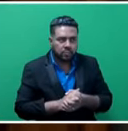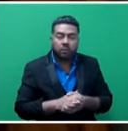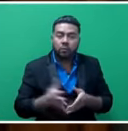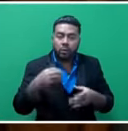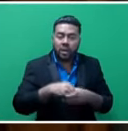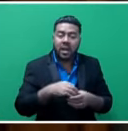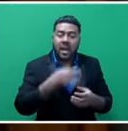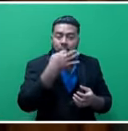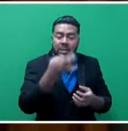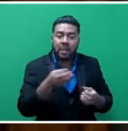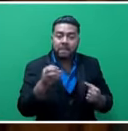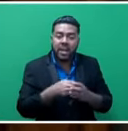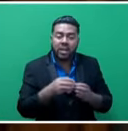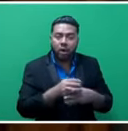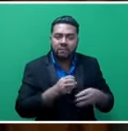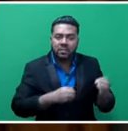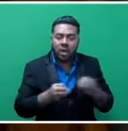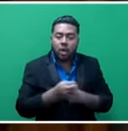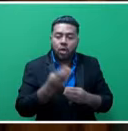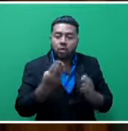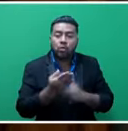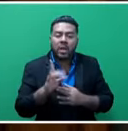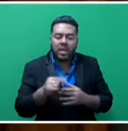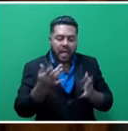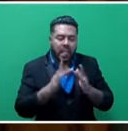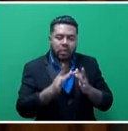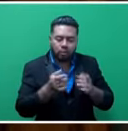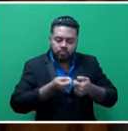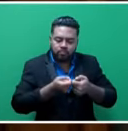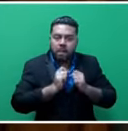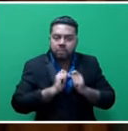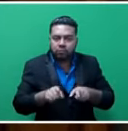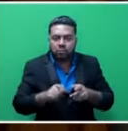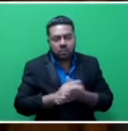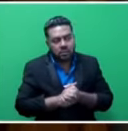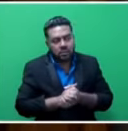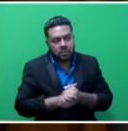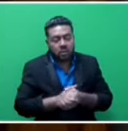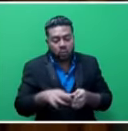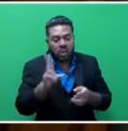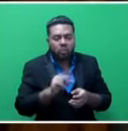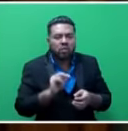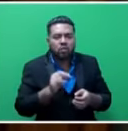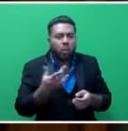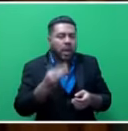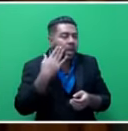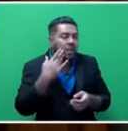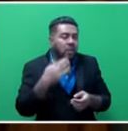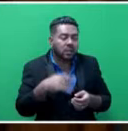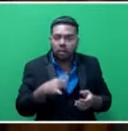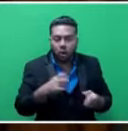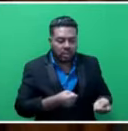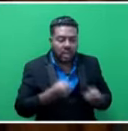requested officer's bank account through electronic fund transfer. This will enable the officer to withdraw as and when cash is needed rather than